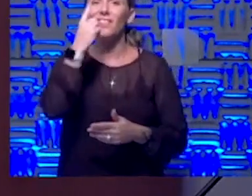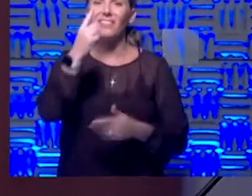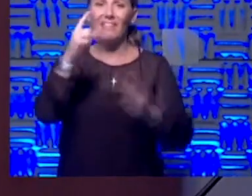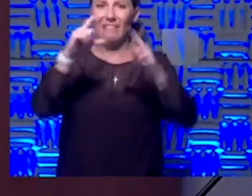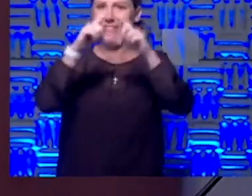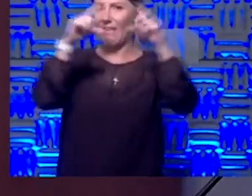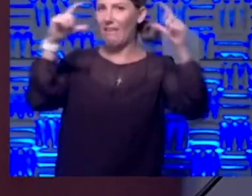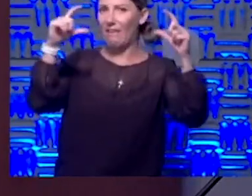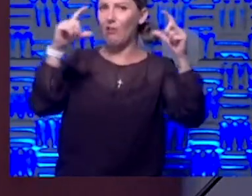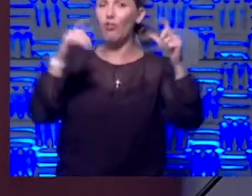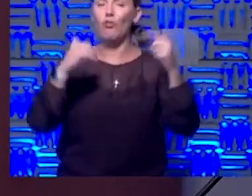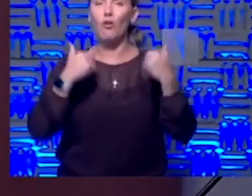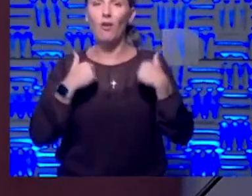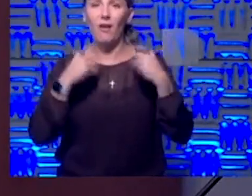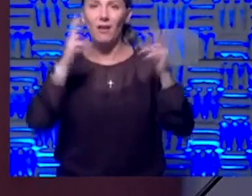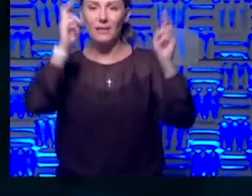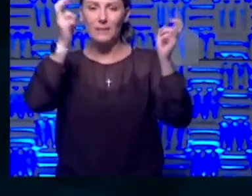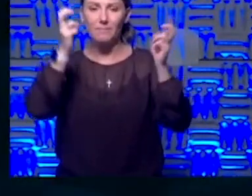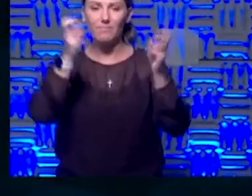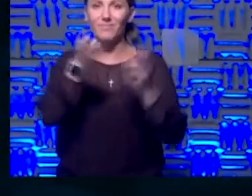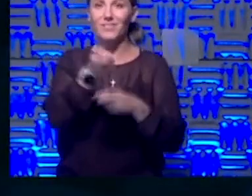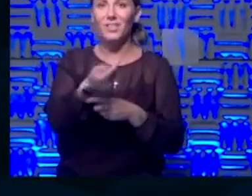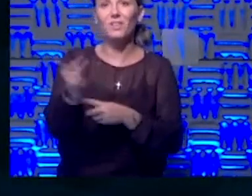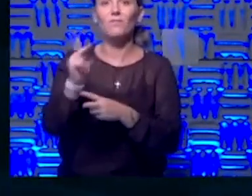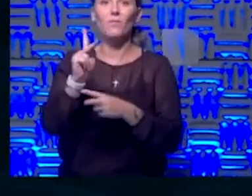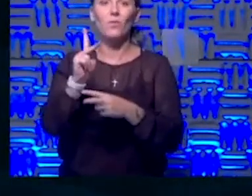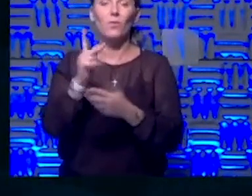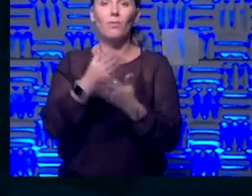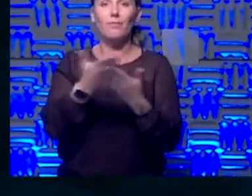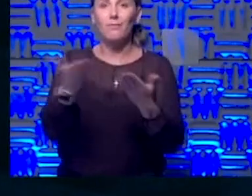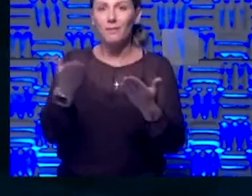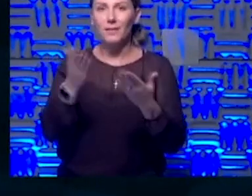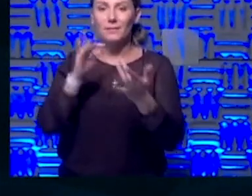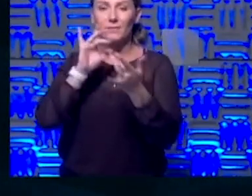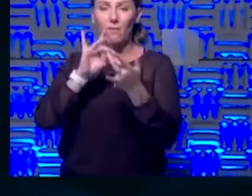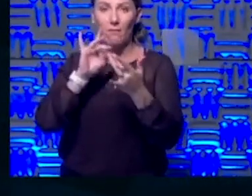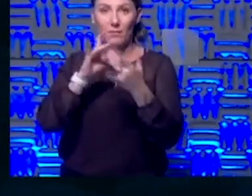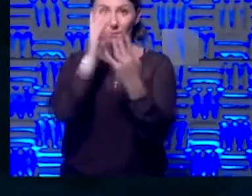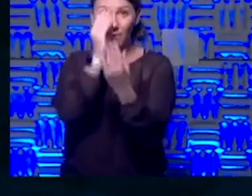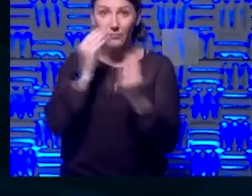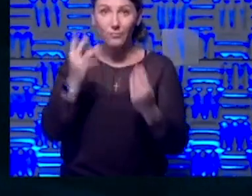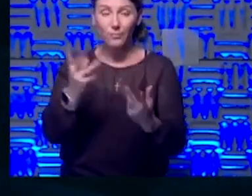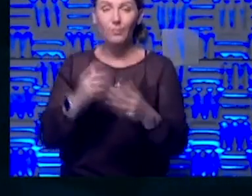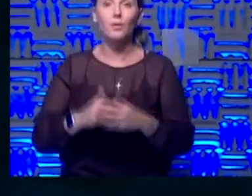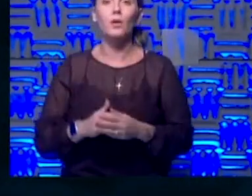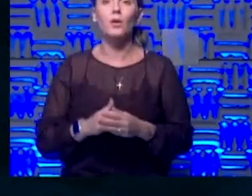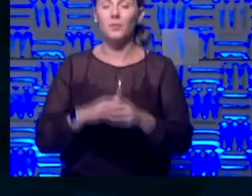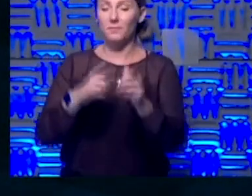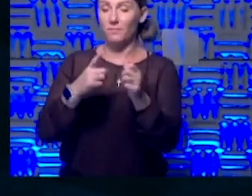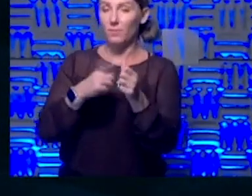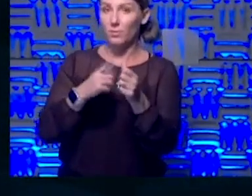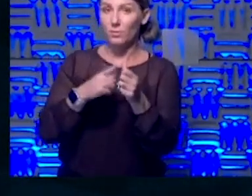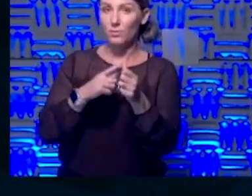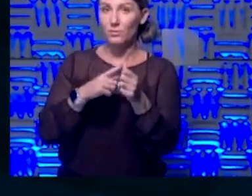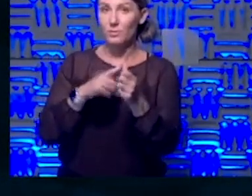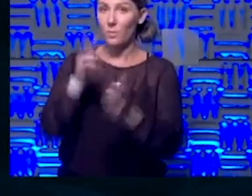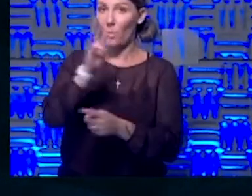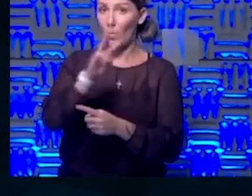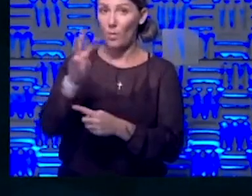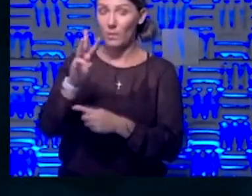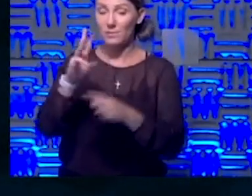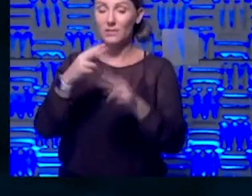here a couple pieces of contact information. First, there is a website